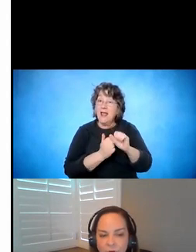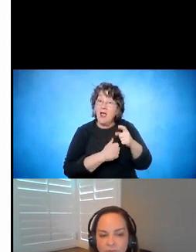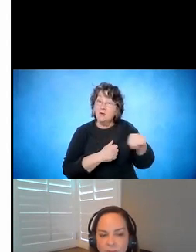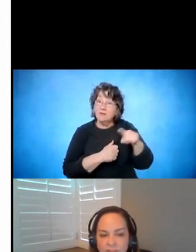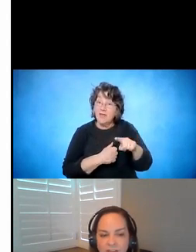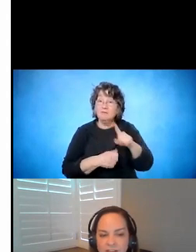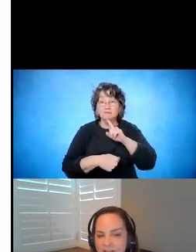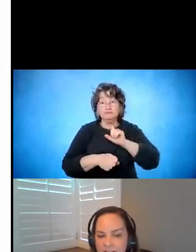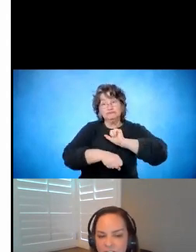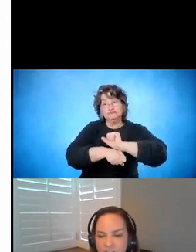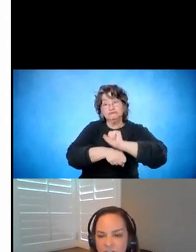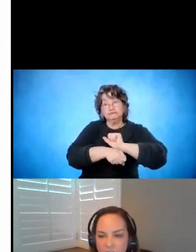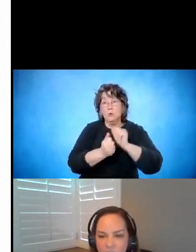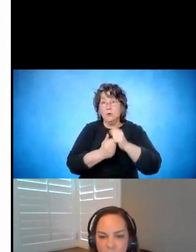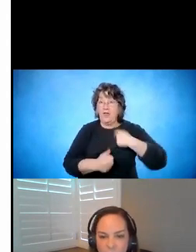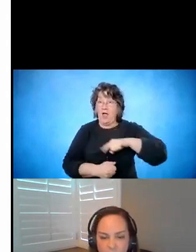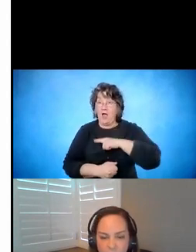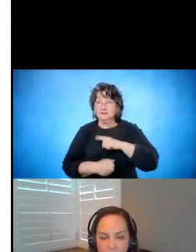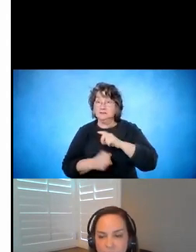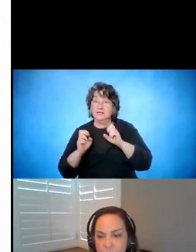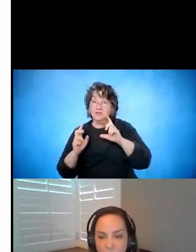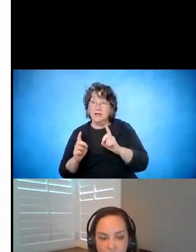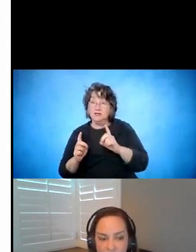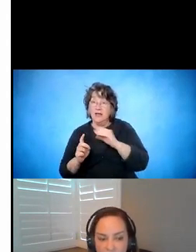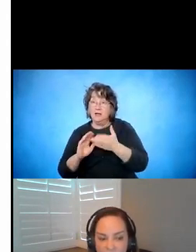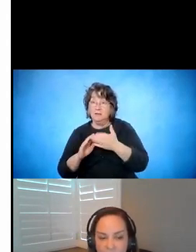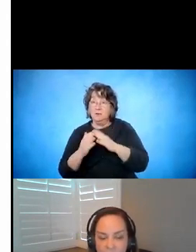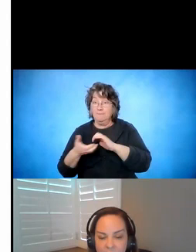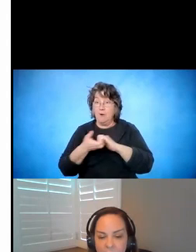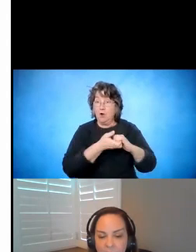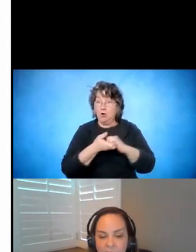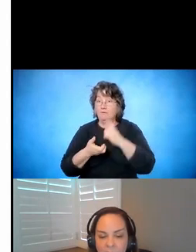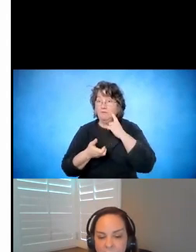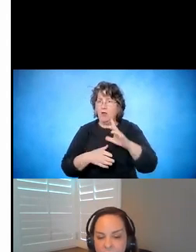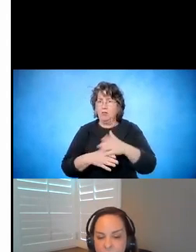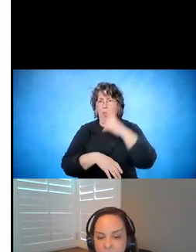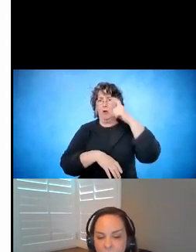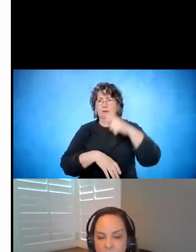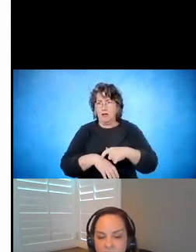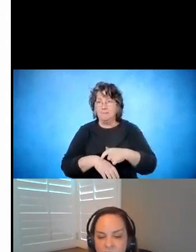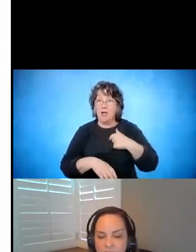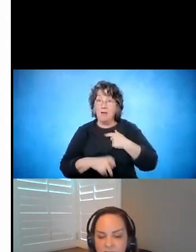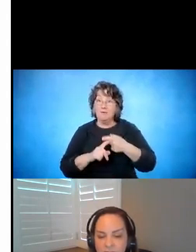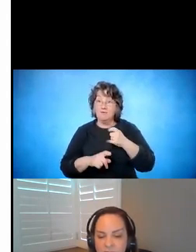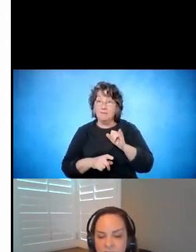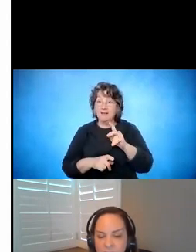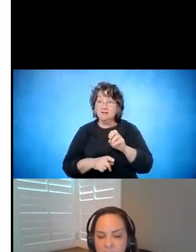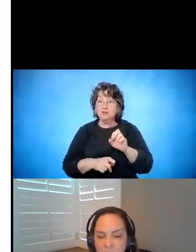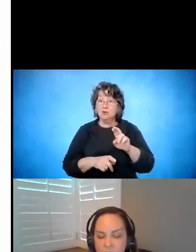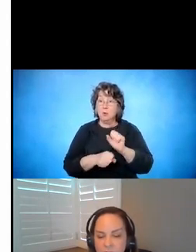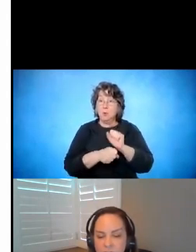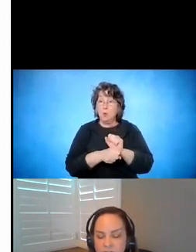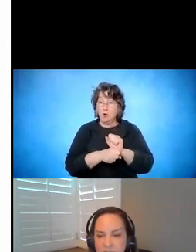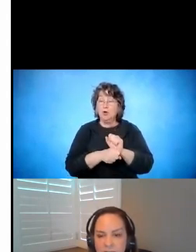have worked with us as education and community partners for a long time. I'm from Interwork Institute, San Diego State